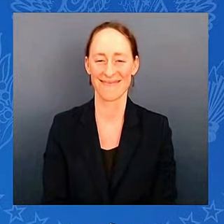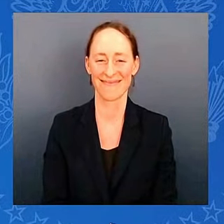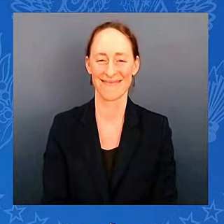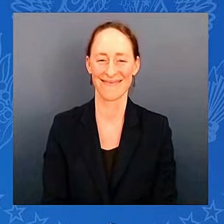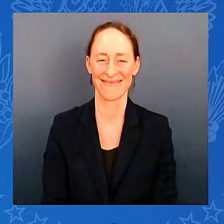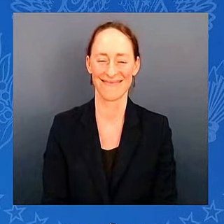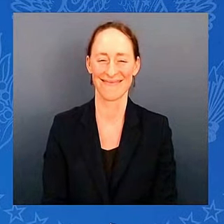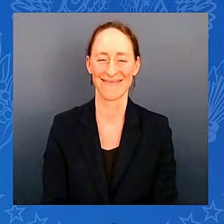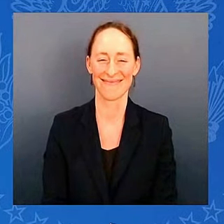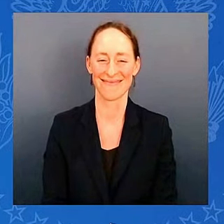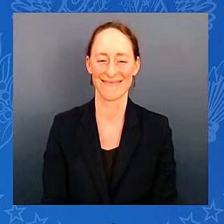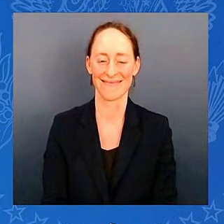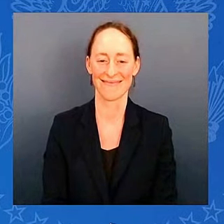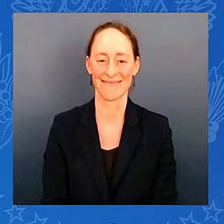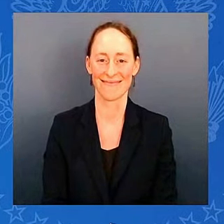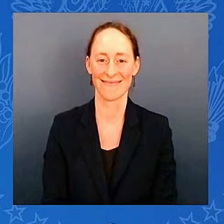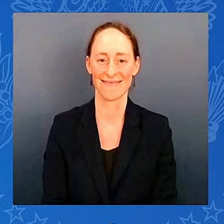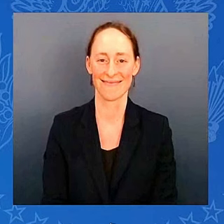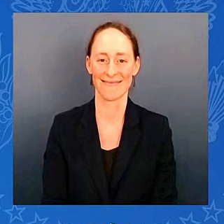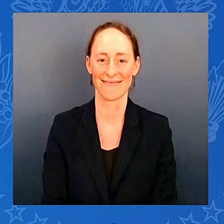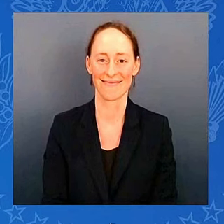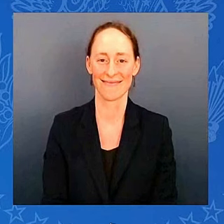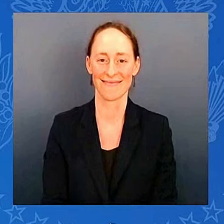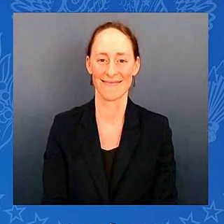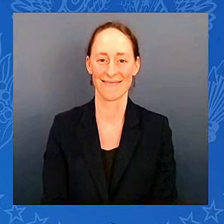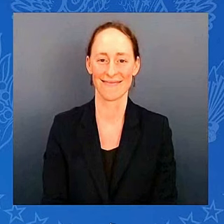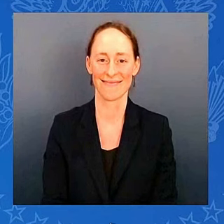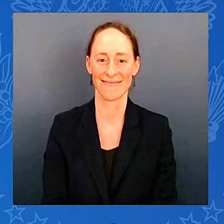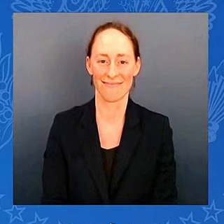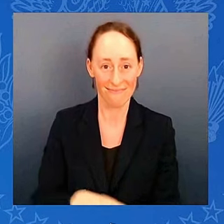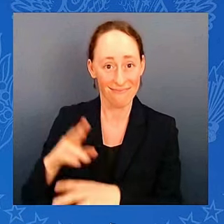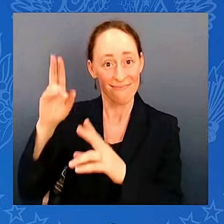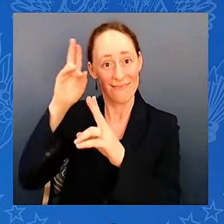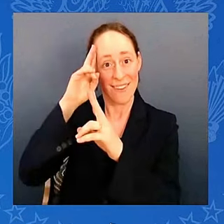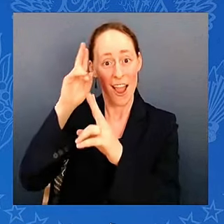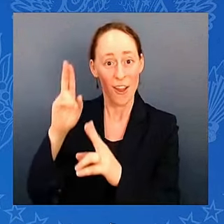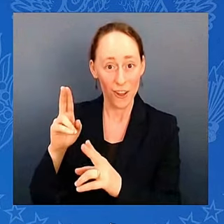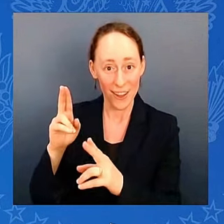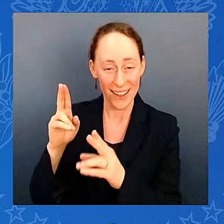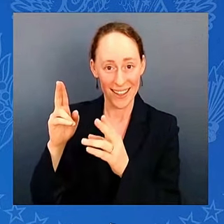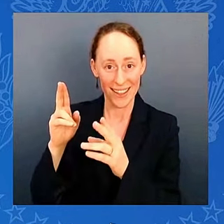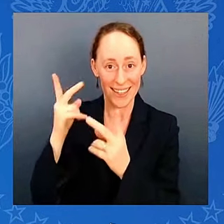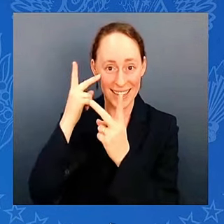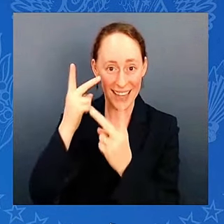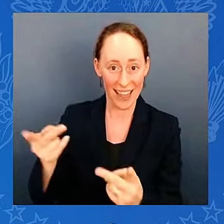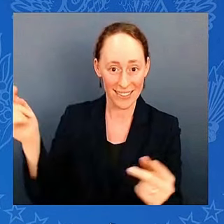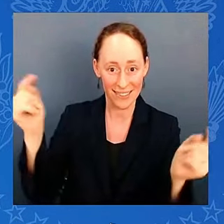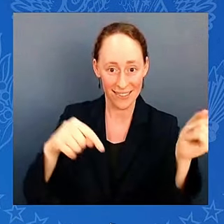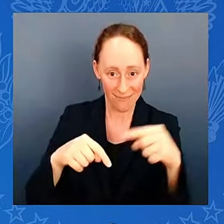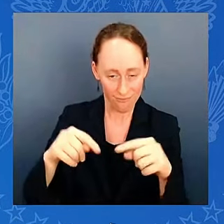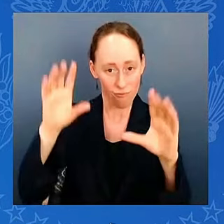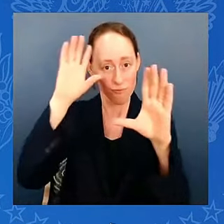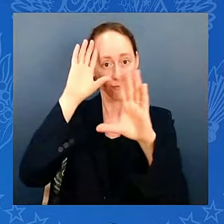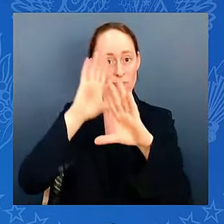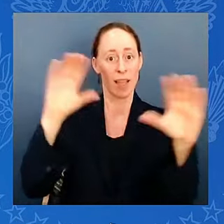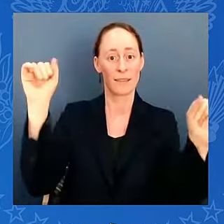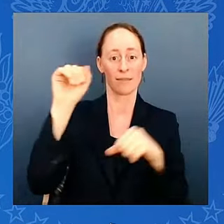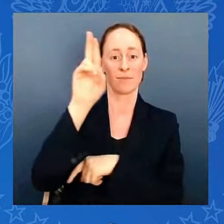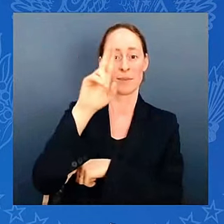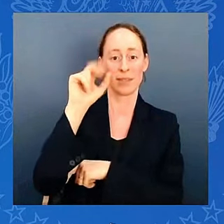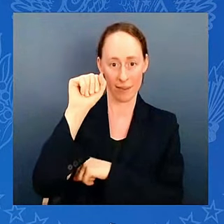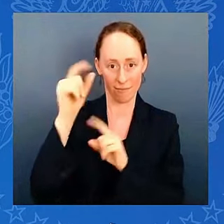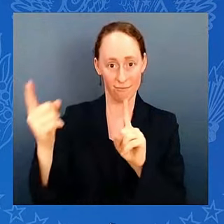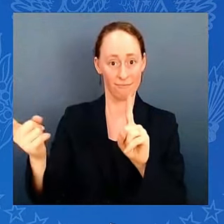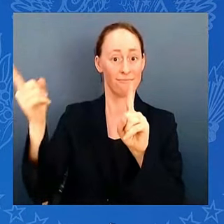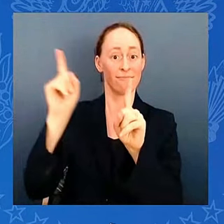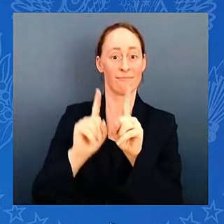Distinguished guest, the President of the United States, accompanied by Texas Rangers Executive Vice President and General Manager, Chris